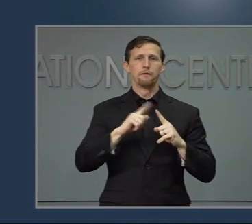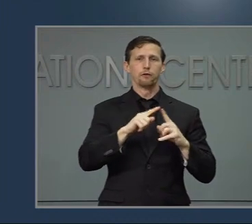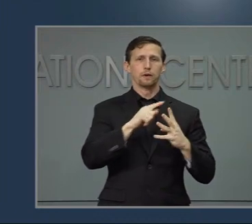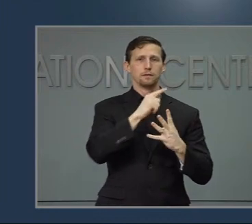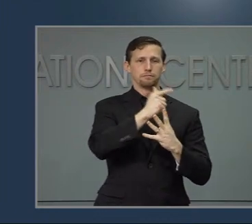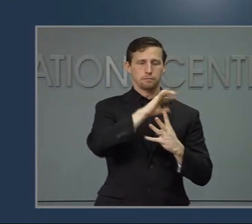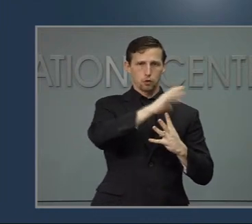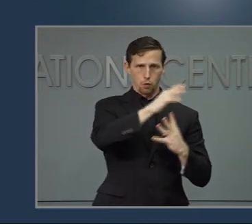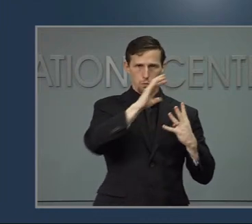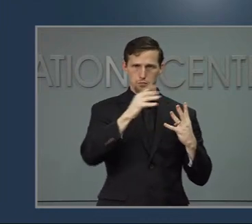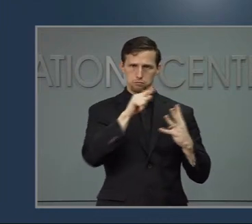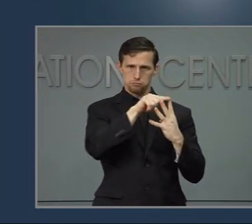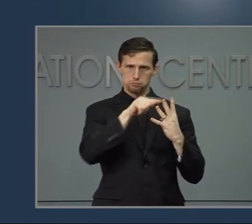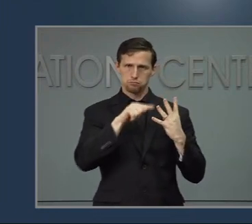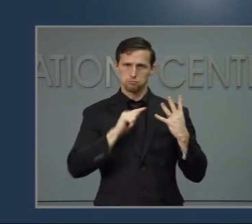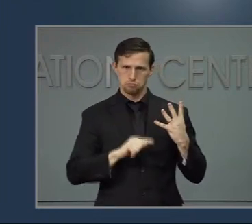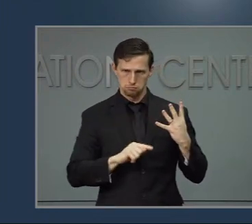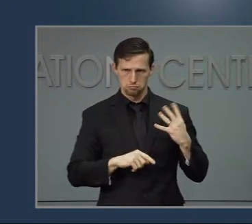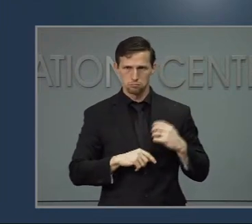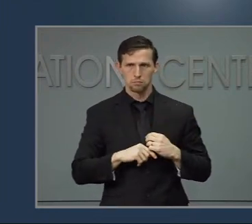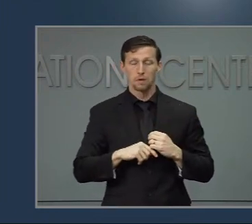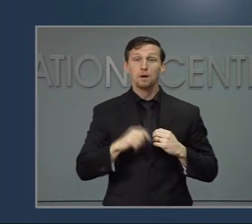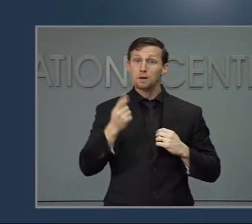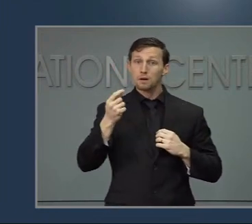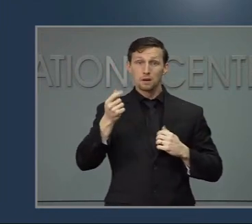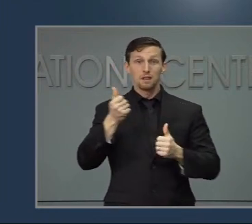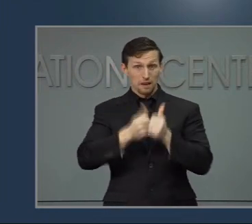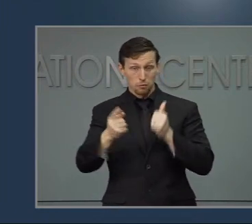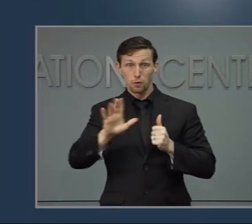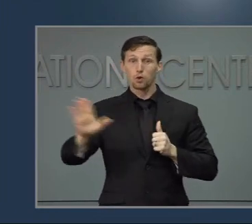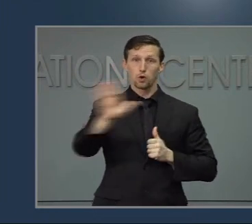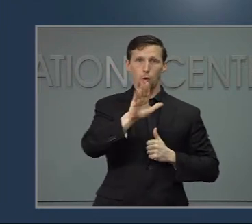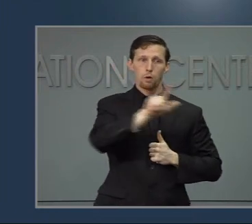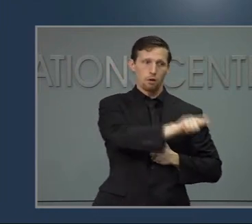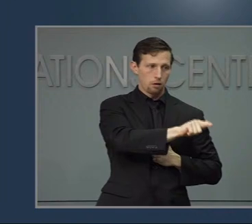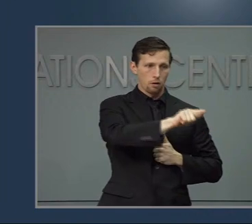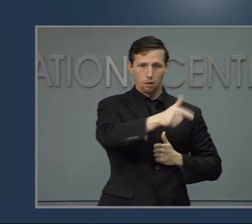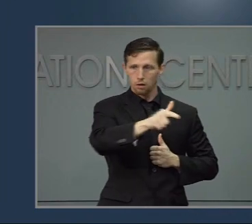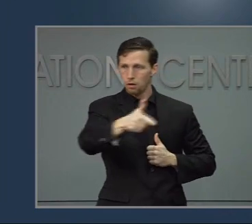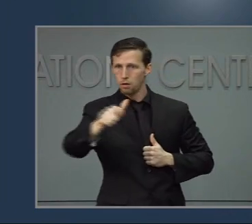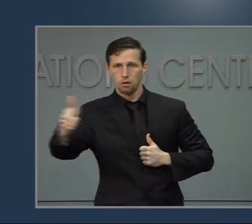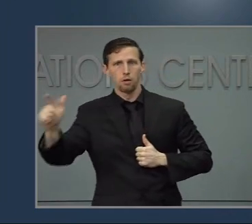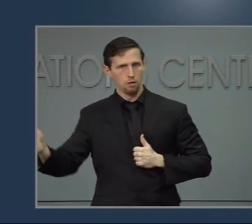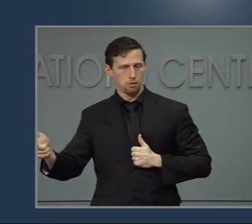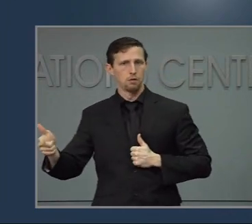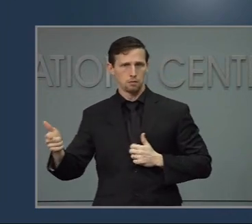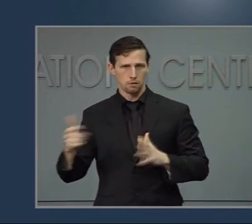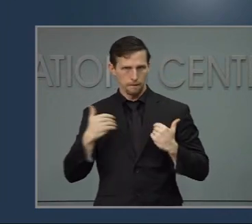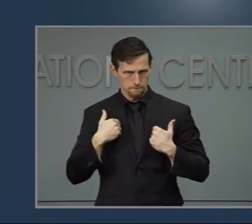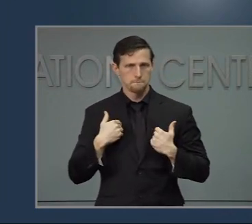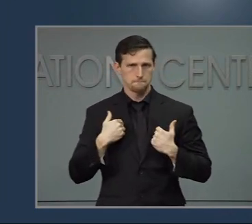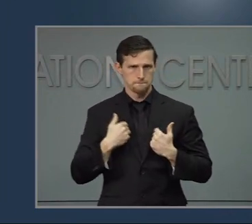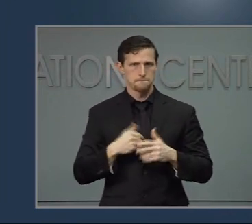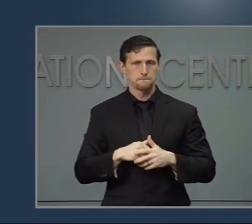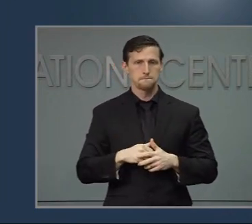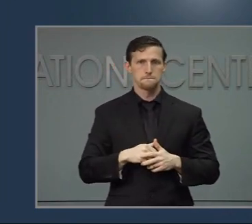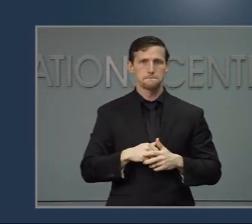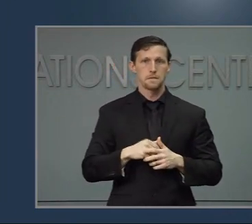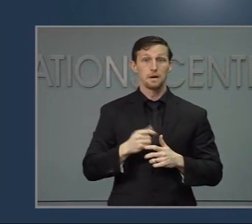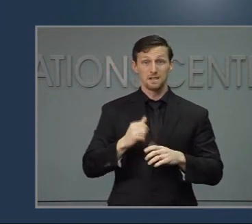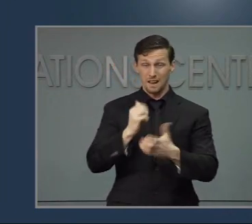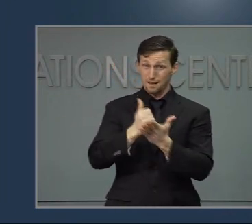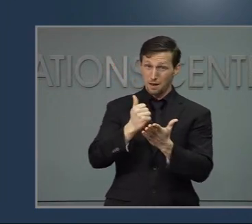the phases that everyone has a spot to take their shot to save lives and slow the spread of COVID-19.